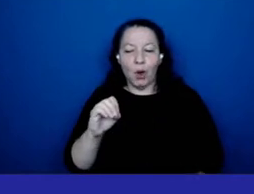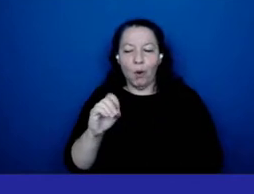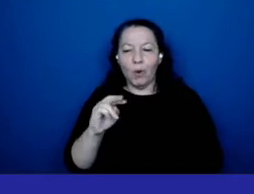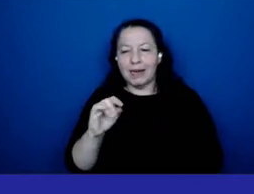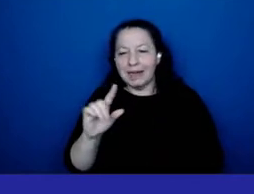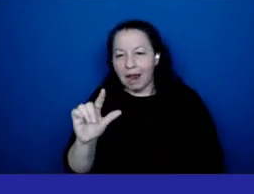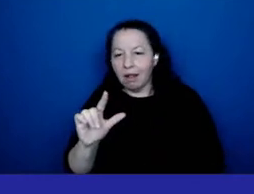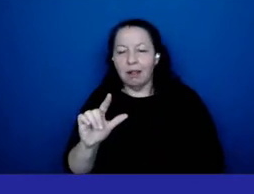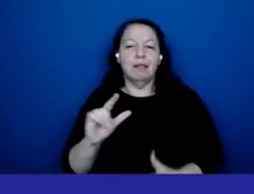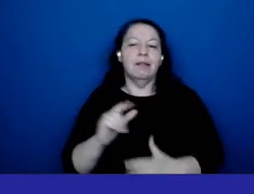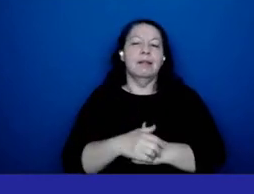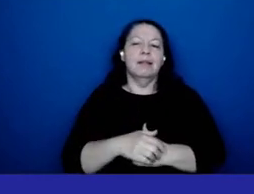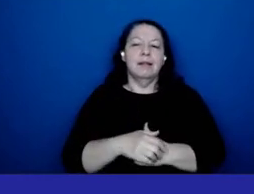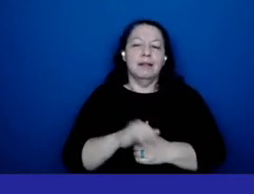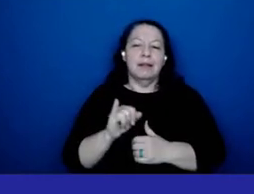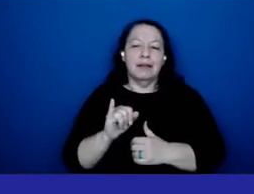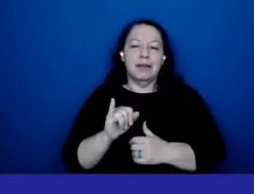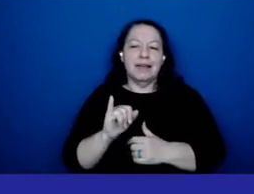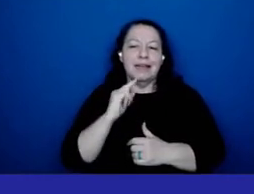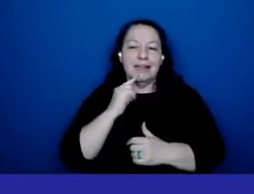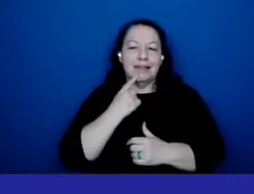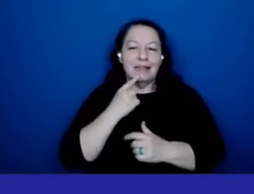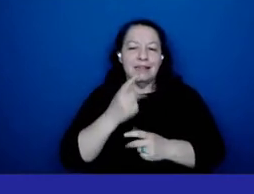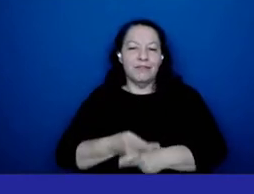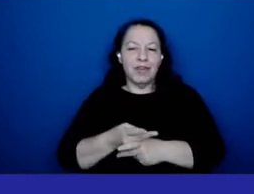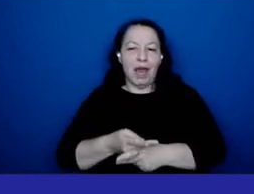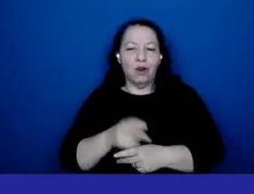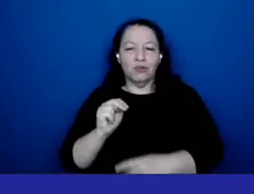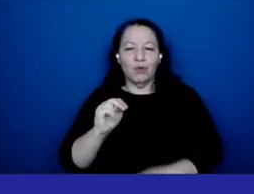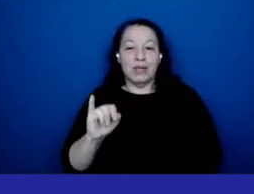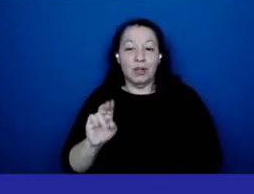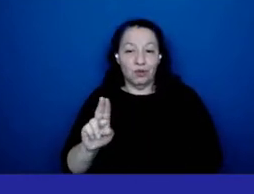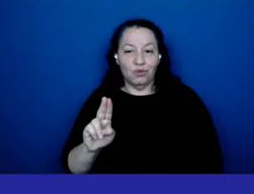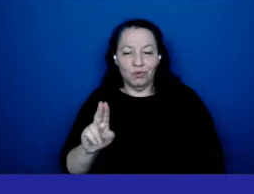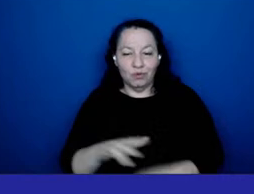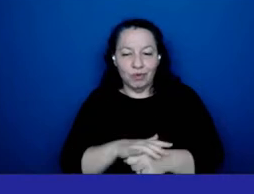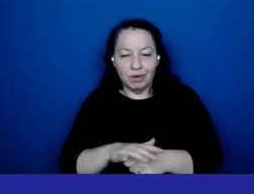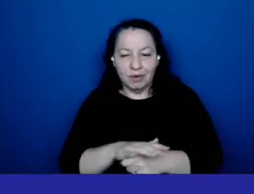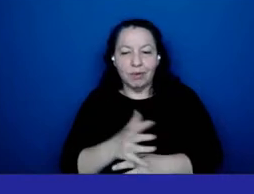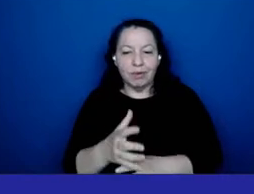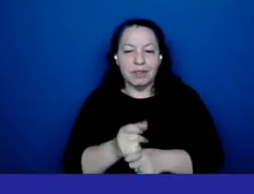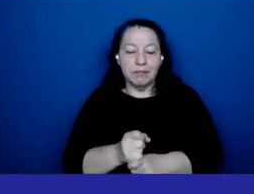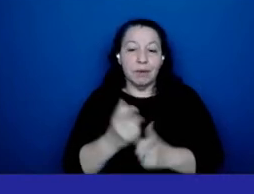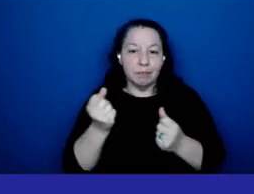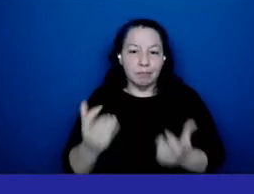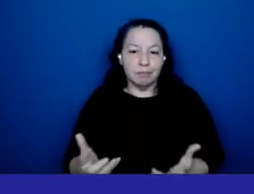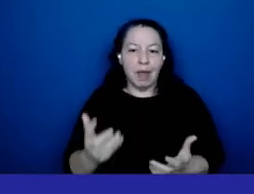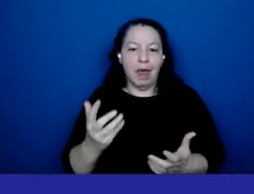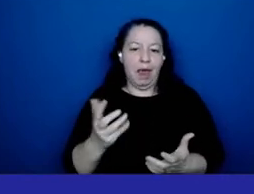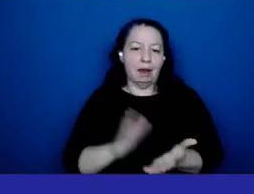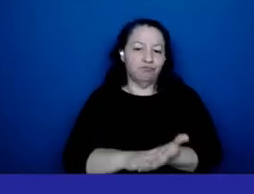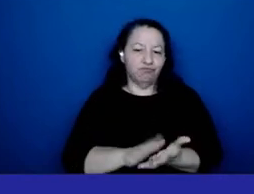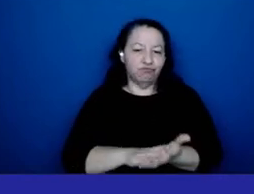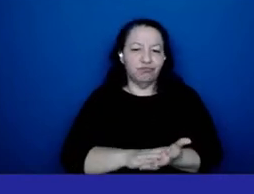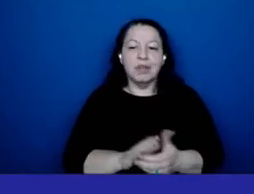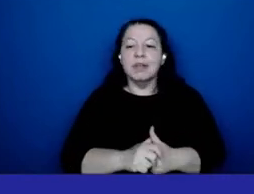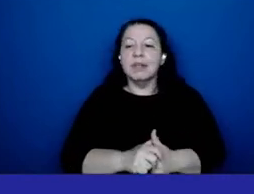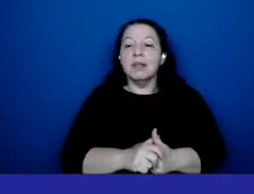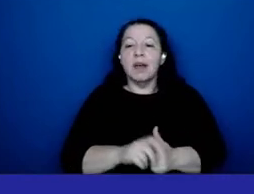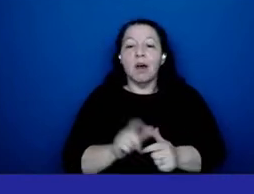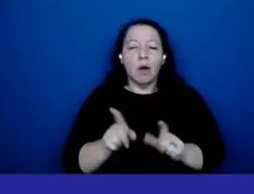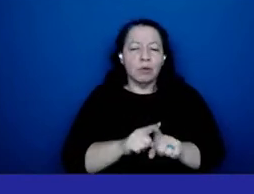received a large number of recognitions and then i also want to mention um that we've been doing capital